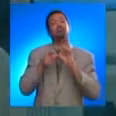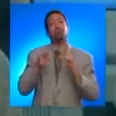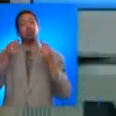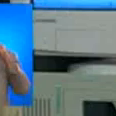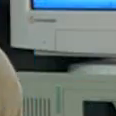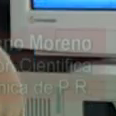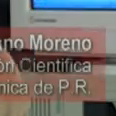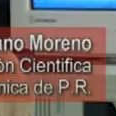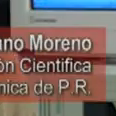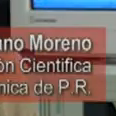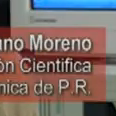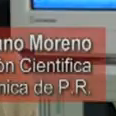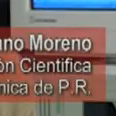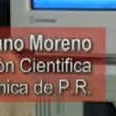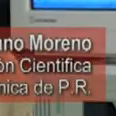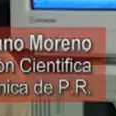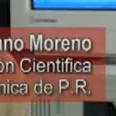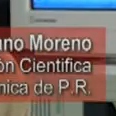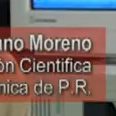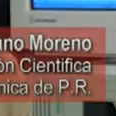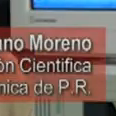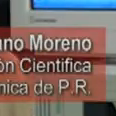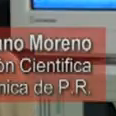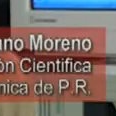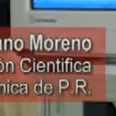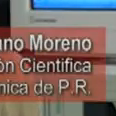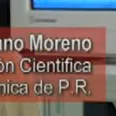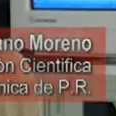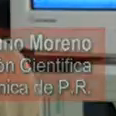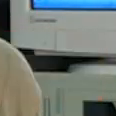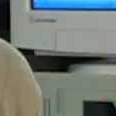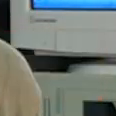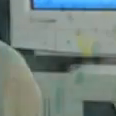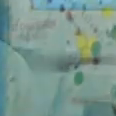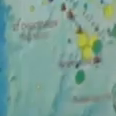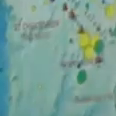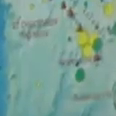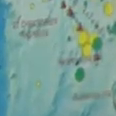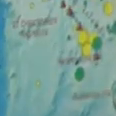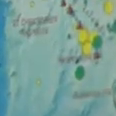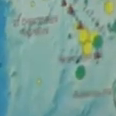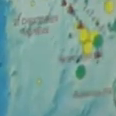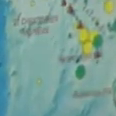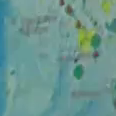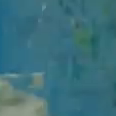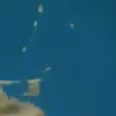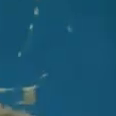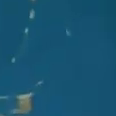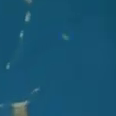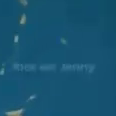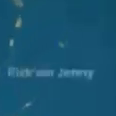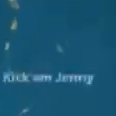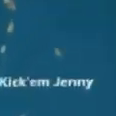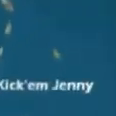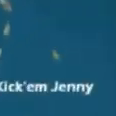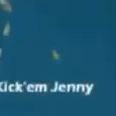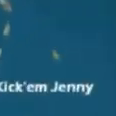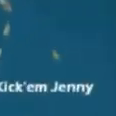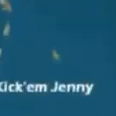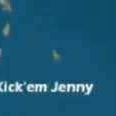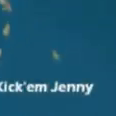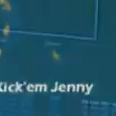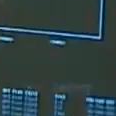The fact that Puerto Rico is located in a zone of convergent plate boundaries puts the island in an area of high